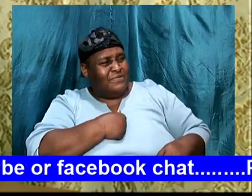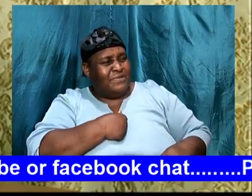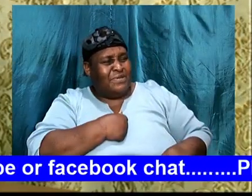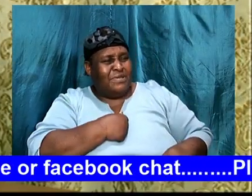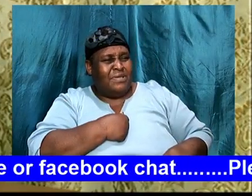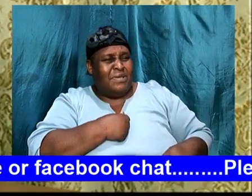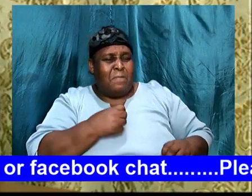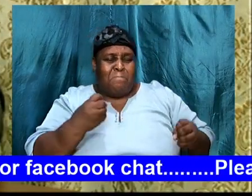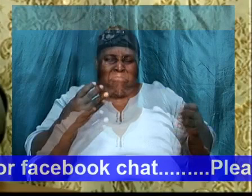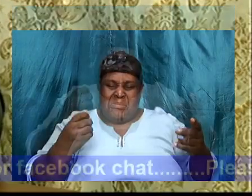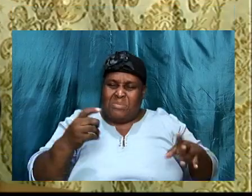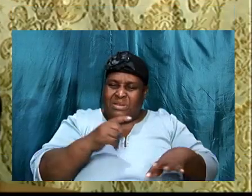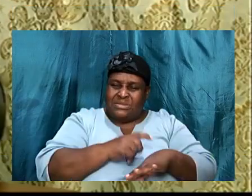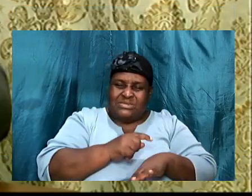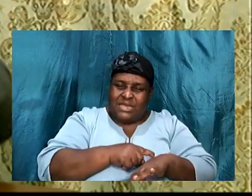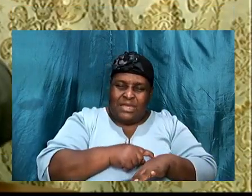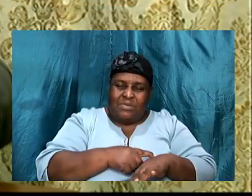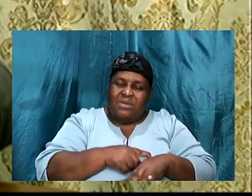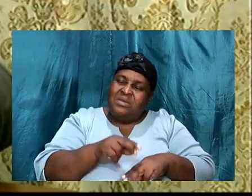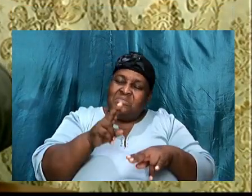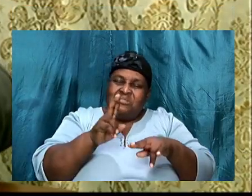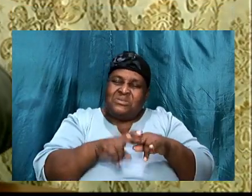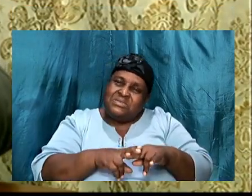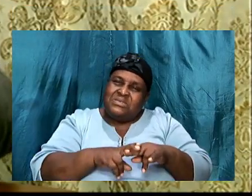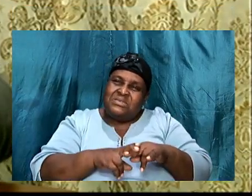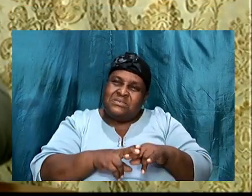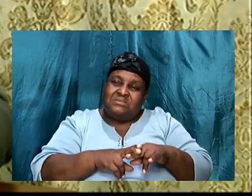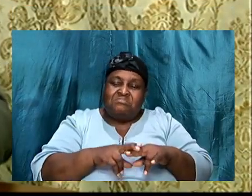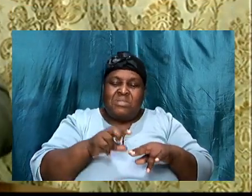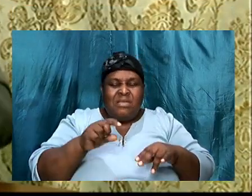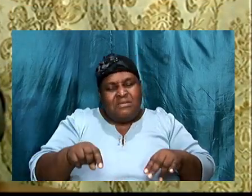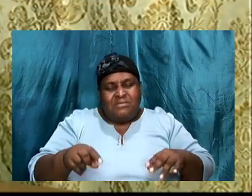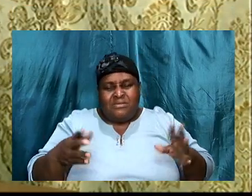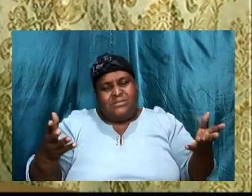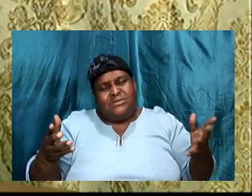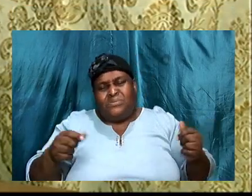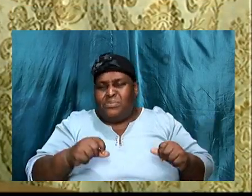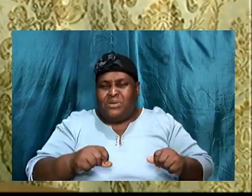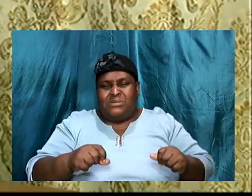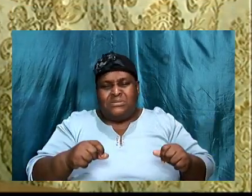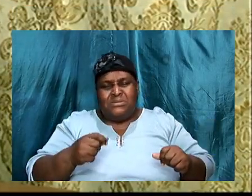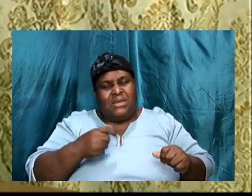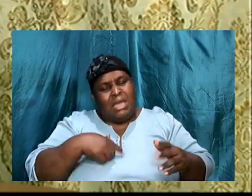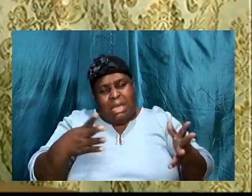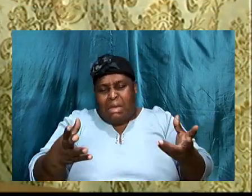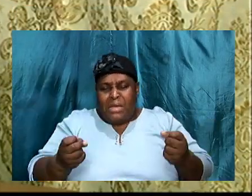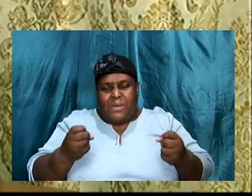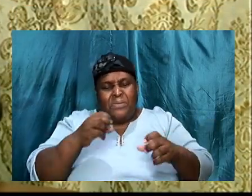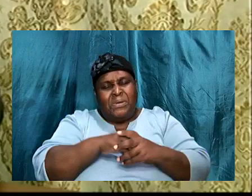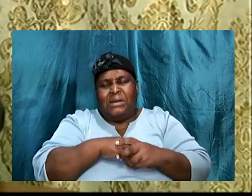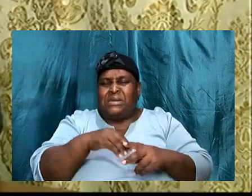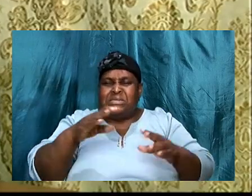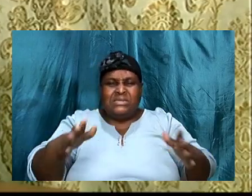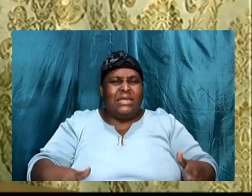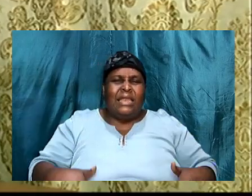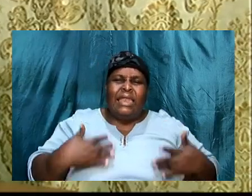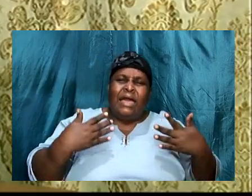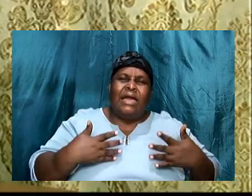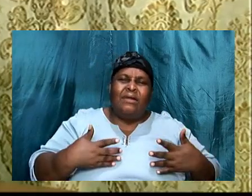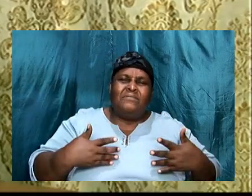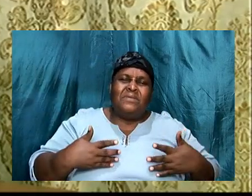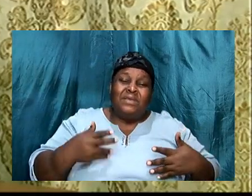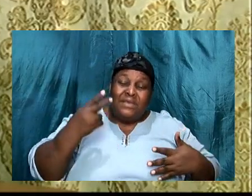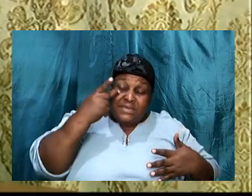you might sit down, and you might think, that this is what, you want to accomplish, out of life. You see yourself, up on the hill, looking